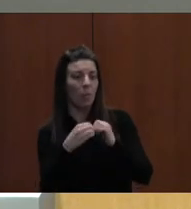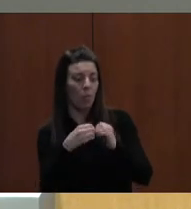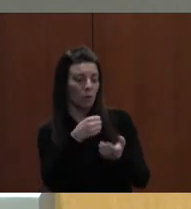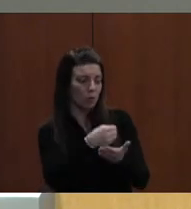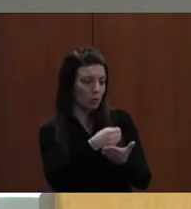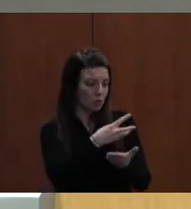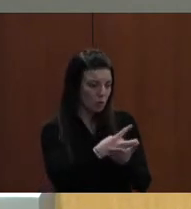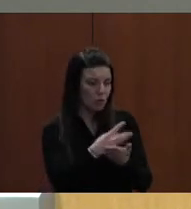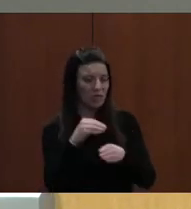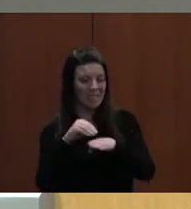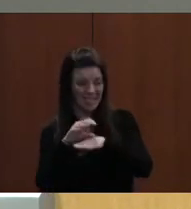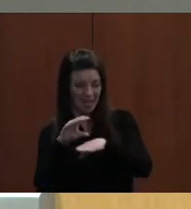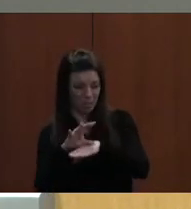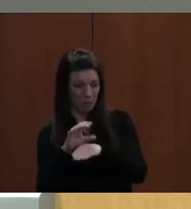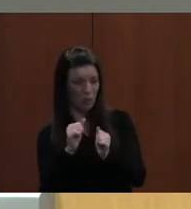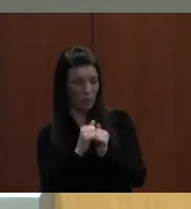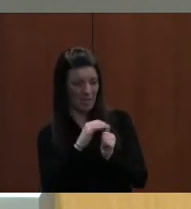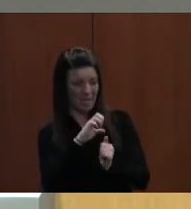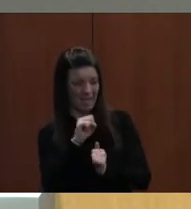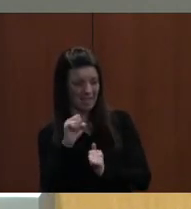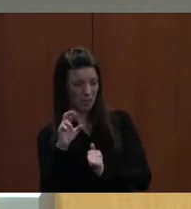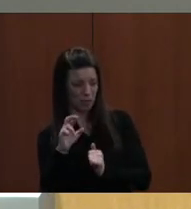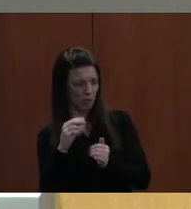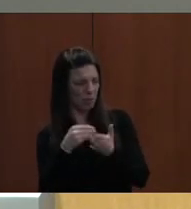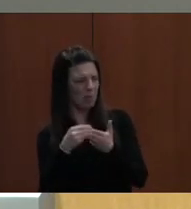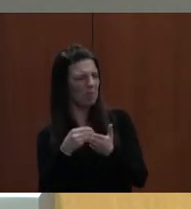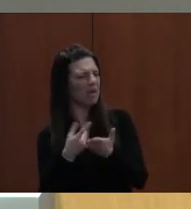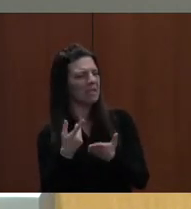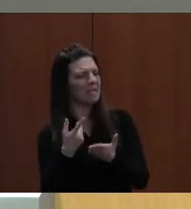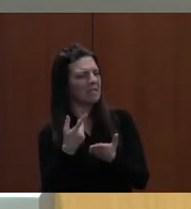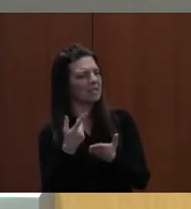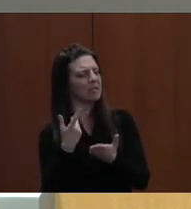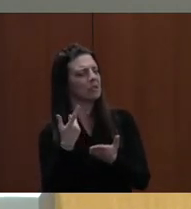the ESSER money that we have, where else would that ESSER money go?